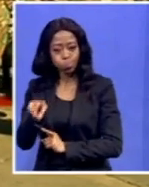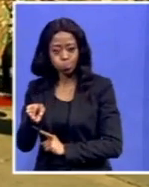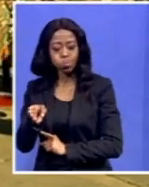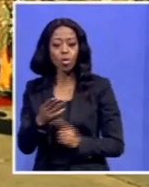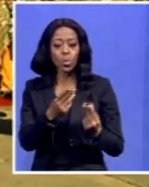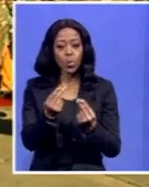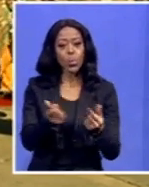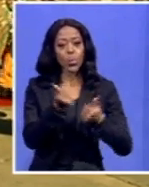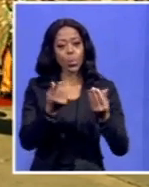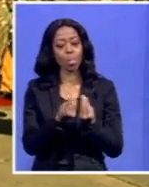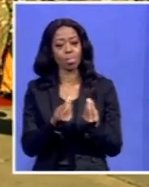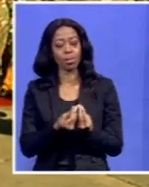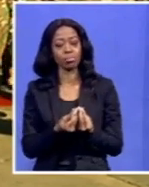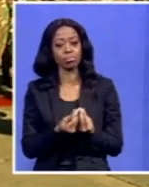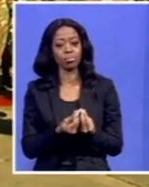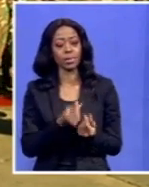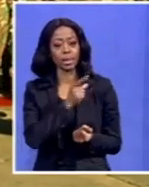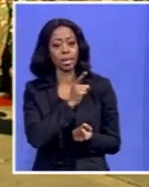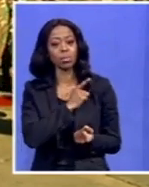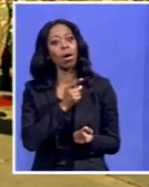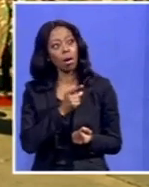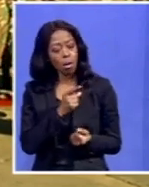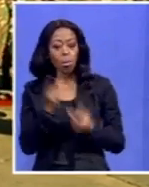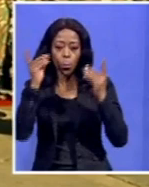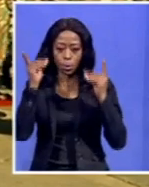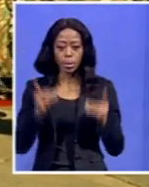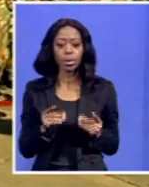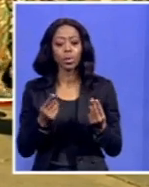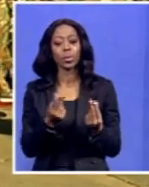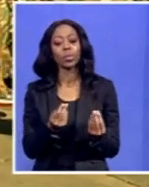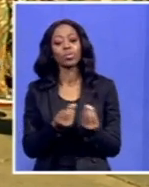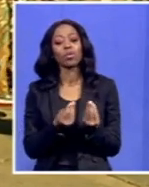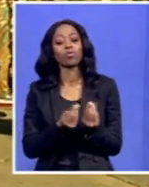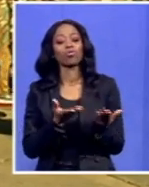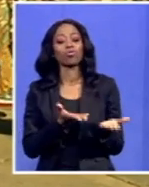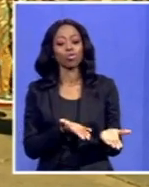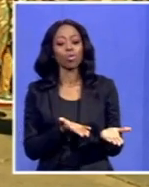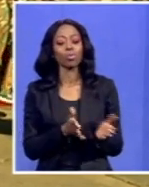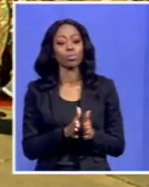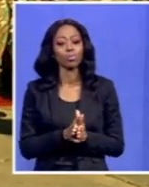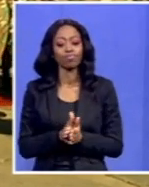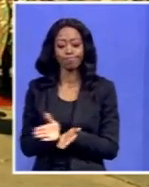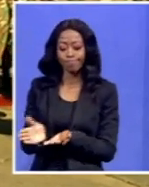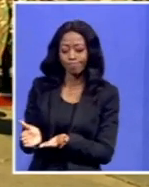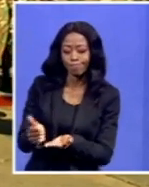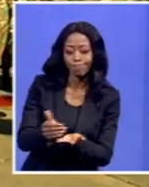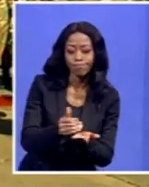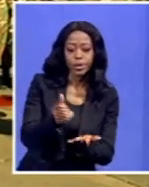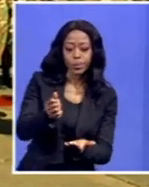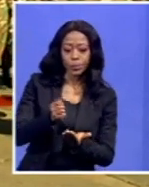good. That's why we took this kind of an initiative to collect donations